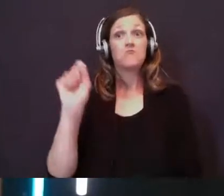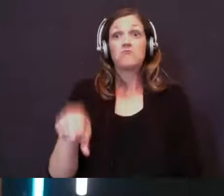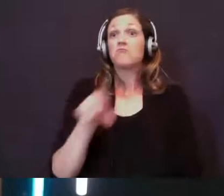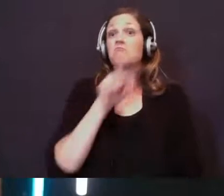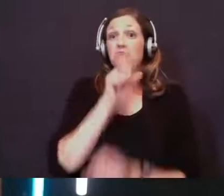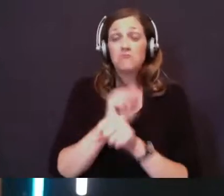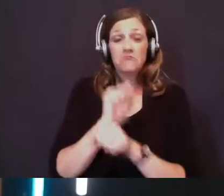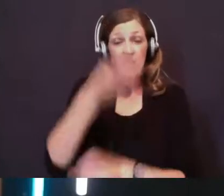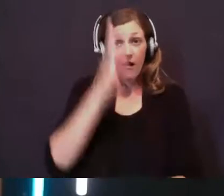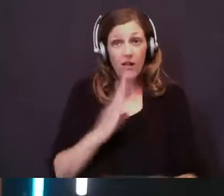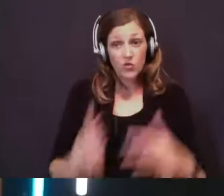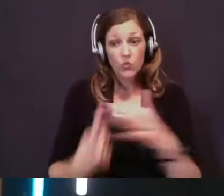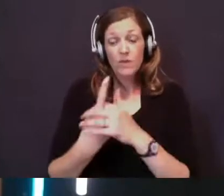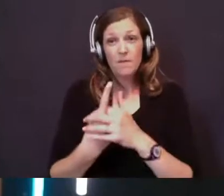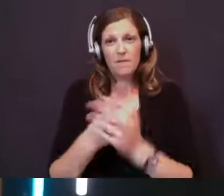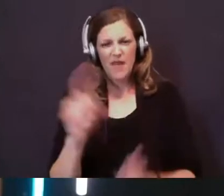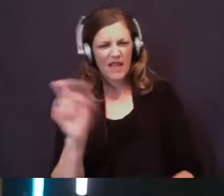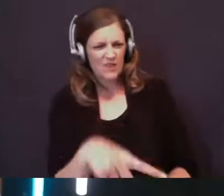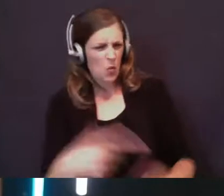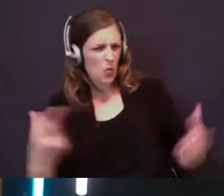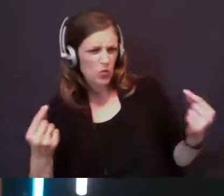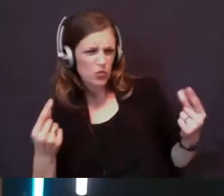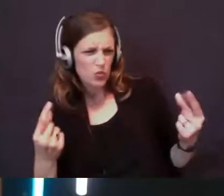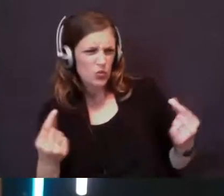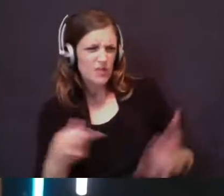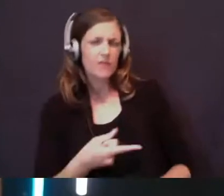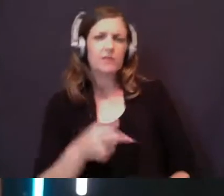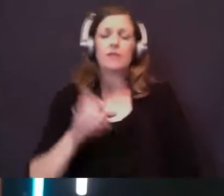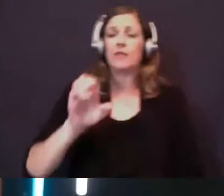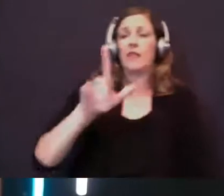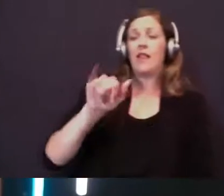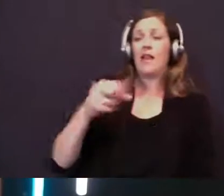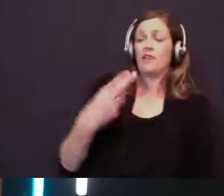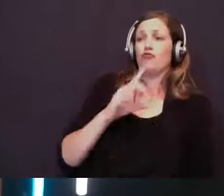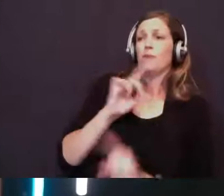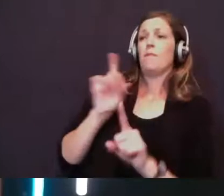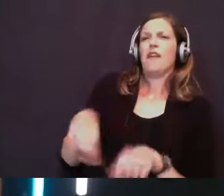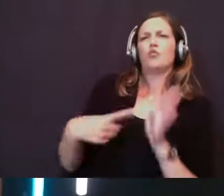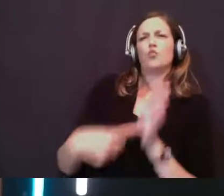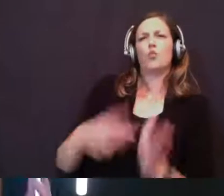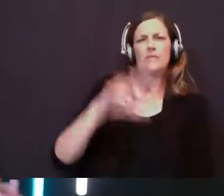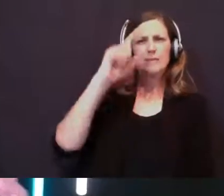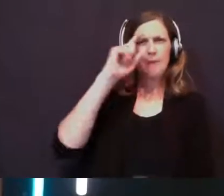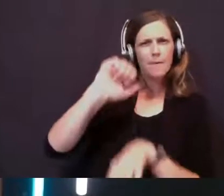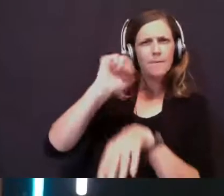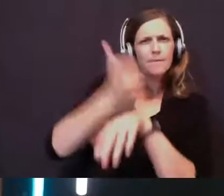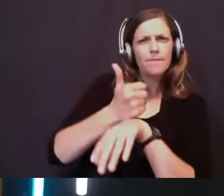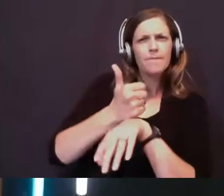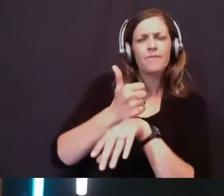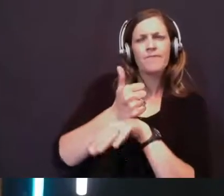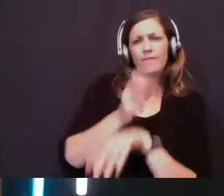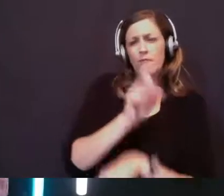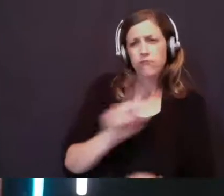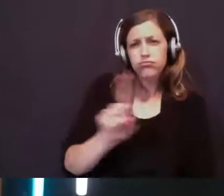and asks Elijah what he's doing. Elijah's reply shows his mindset, right? He spent 40 days in the